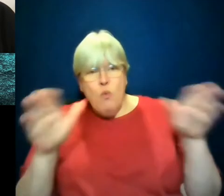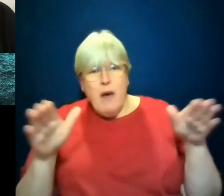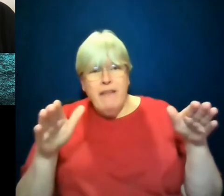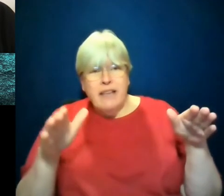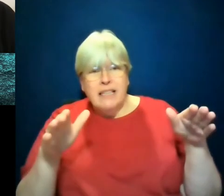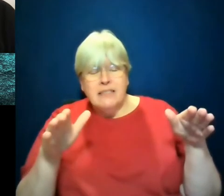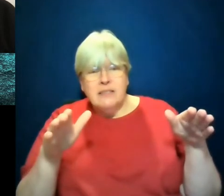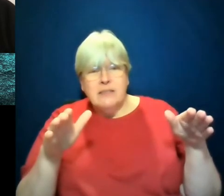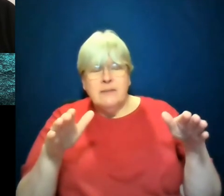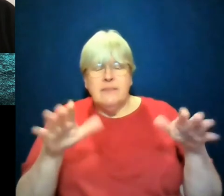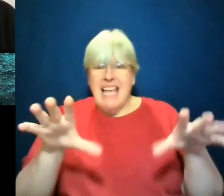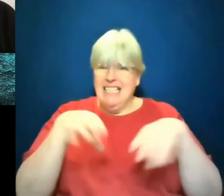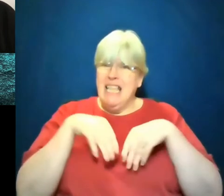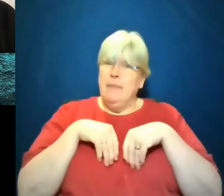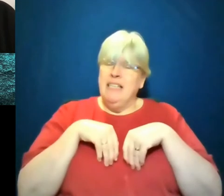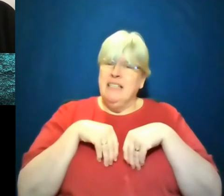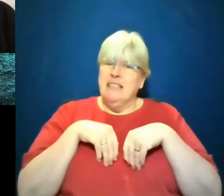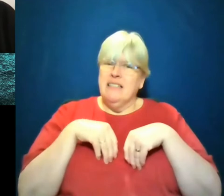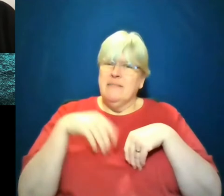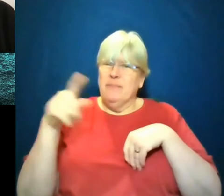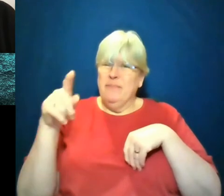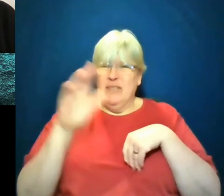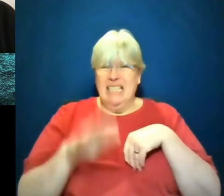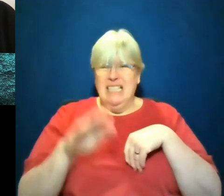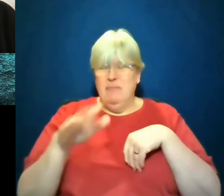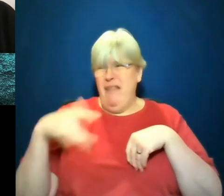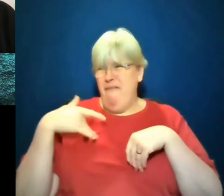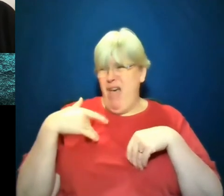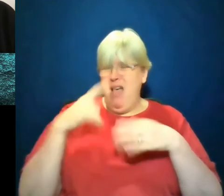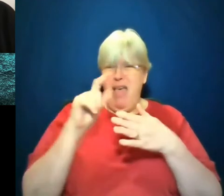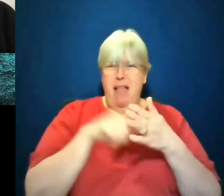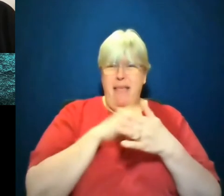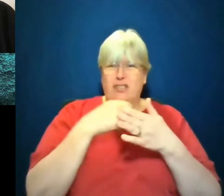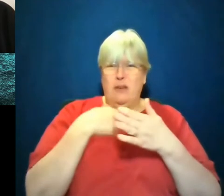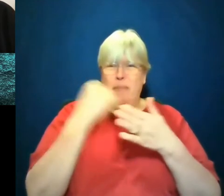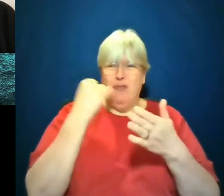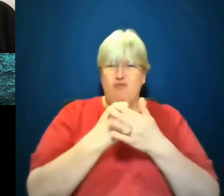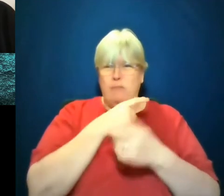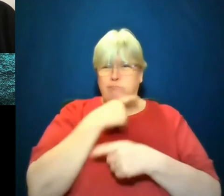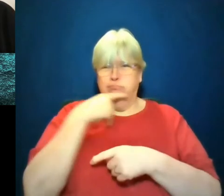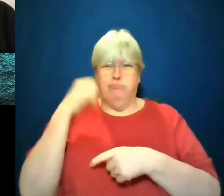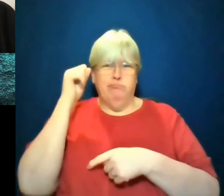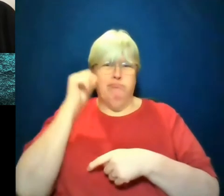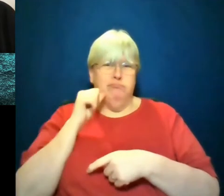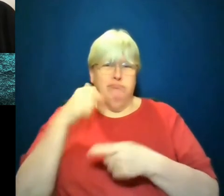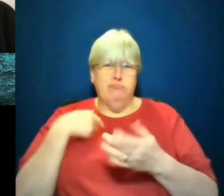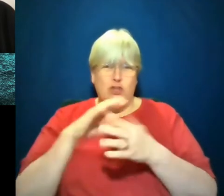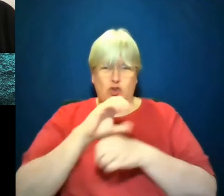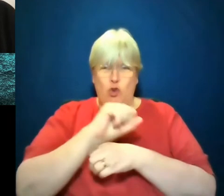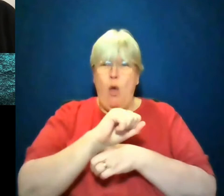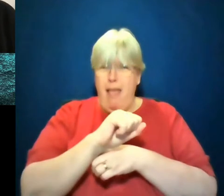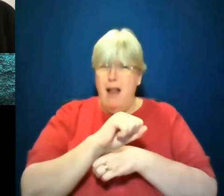obviously by people who sympathize with them and feel that the election was stolen from them, but from everyone else? But these are domestic terrorists.